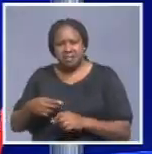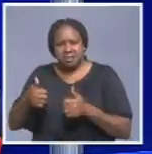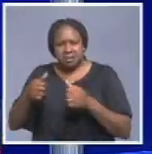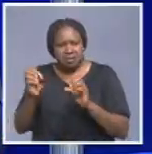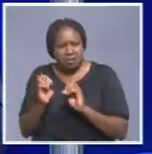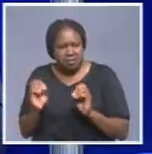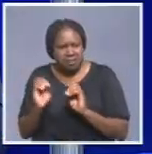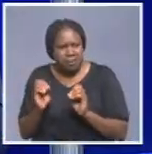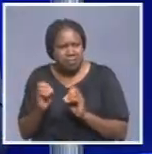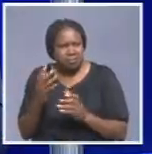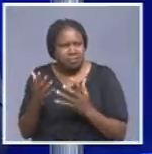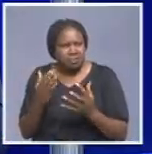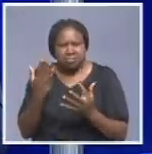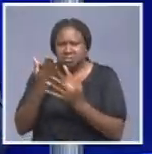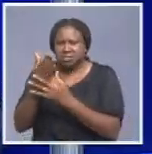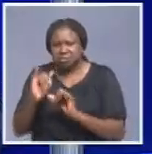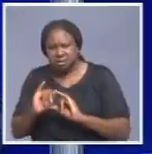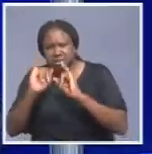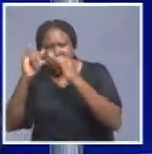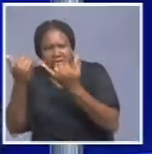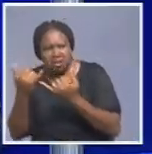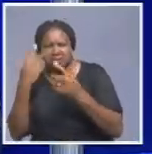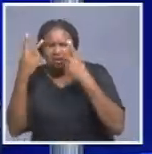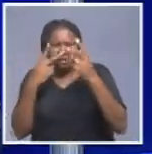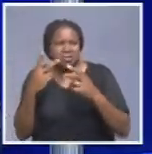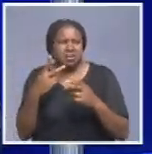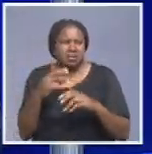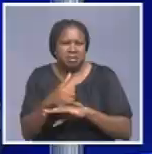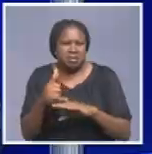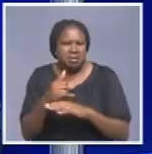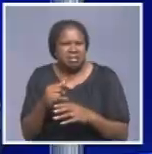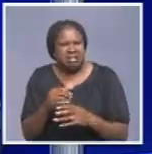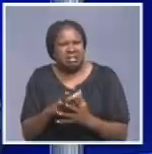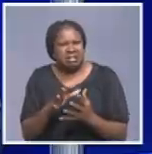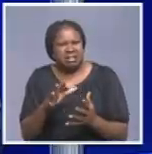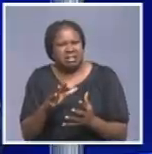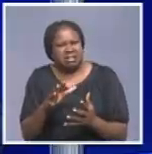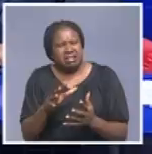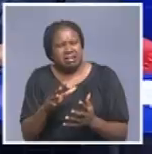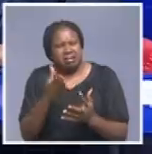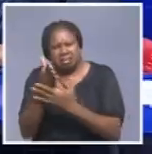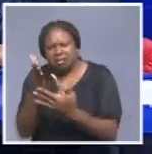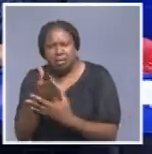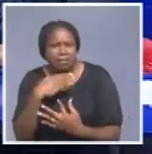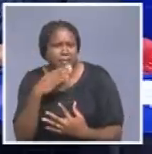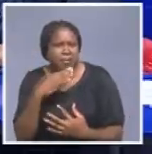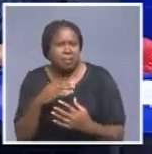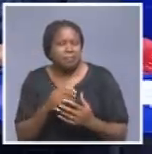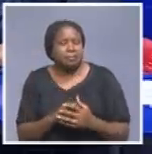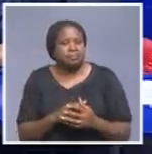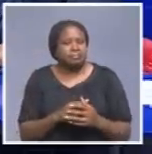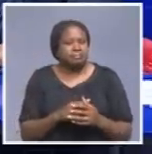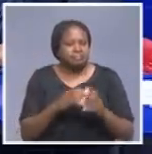gone through town and visit places, is remote. Talking about the guest house now,